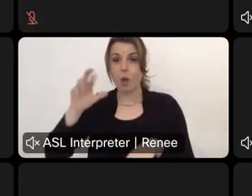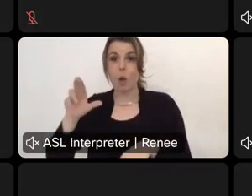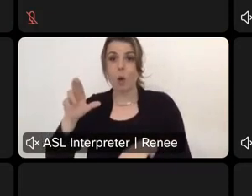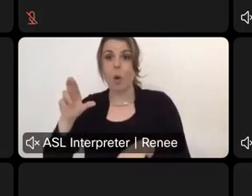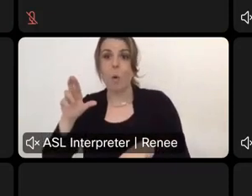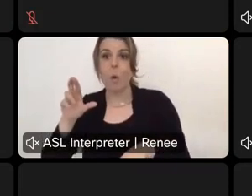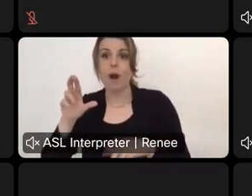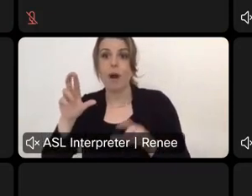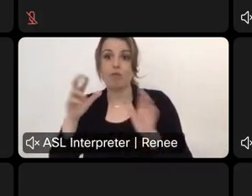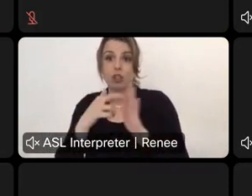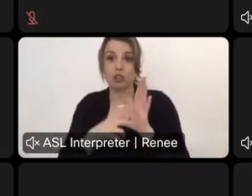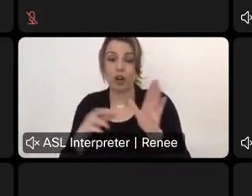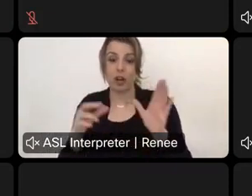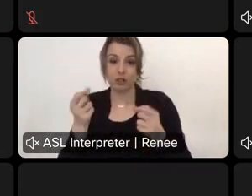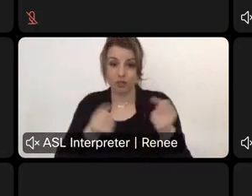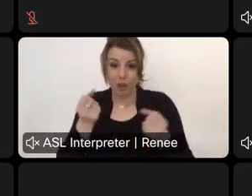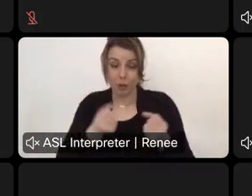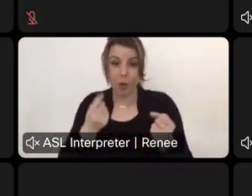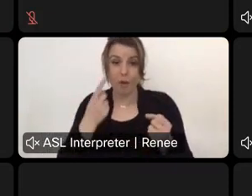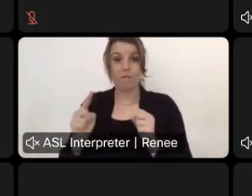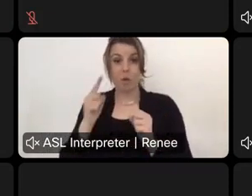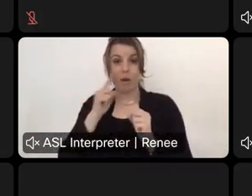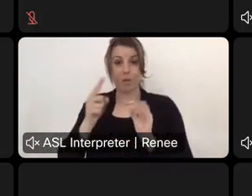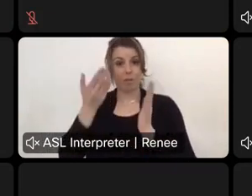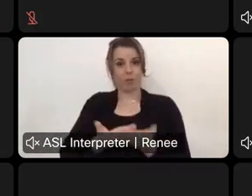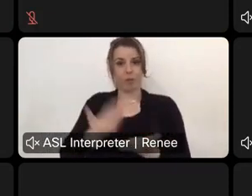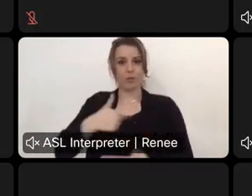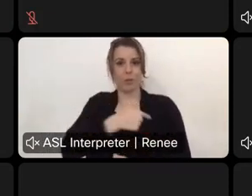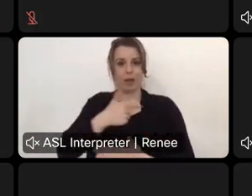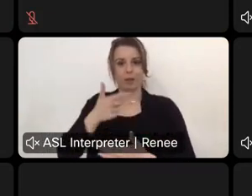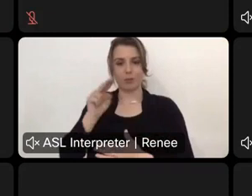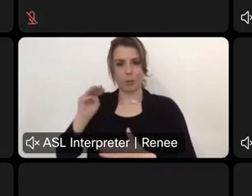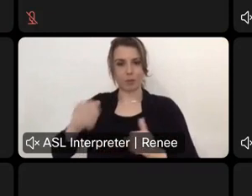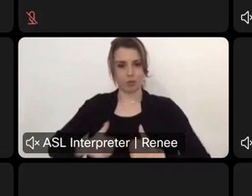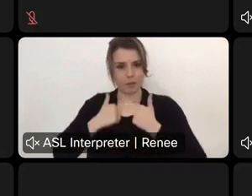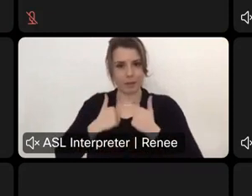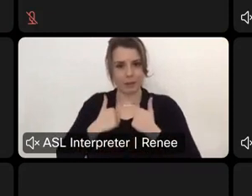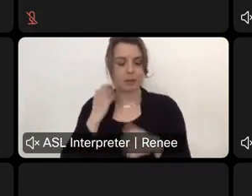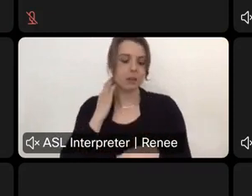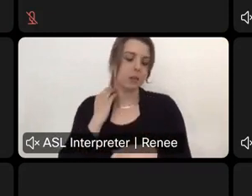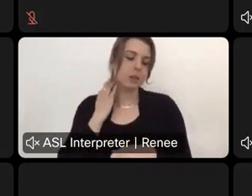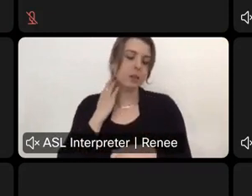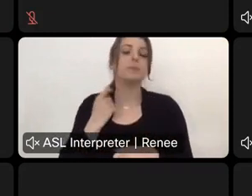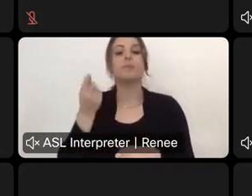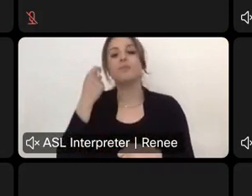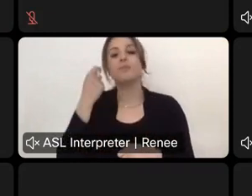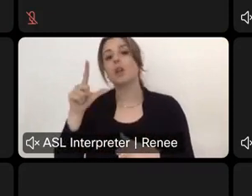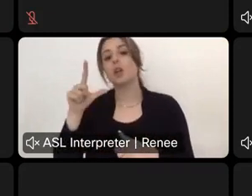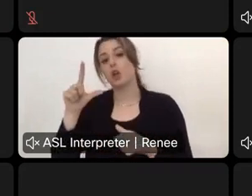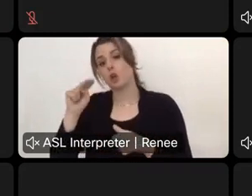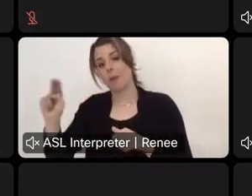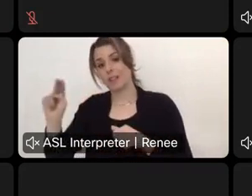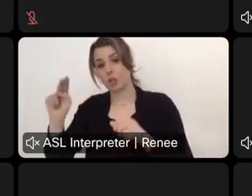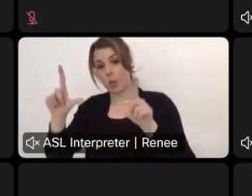ad. Um, currently the way that we have it drafted, it's a New Mexico. License or a New